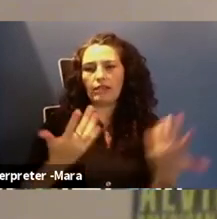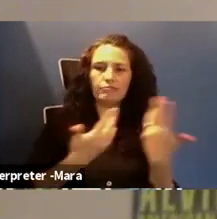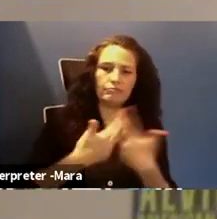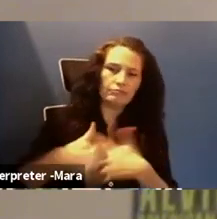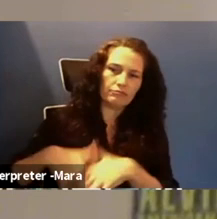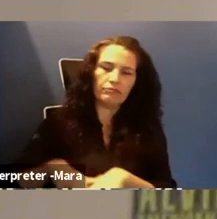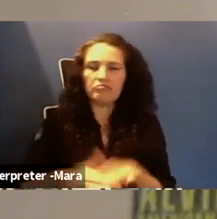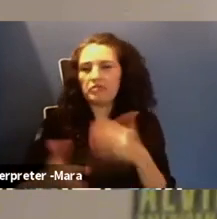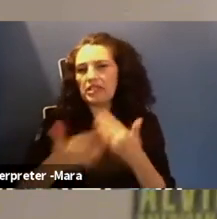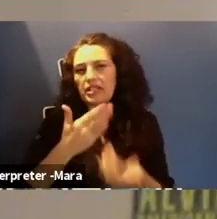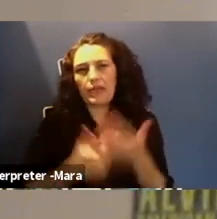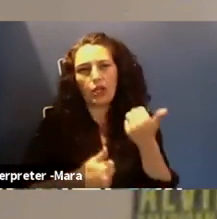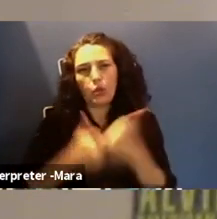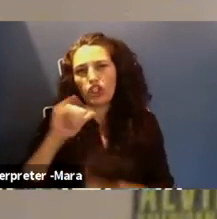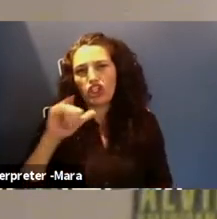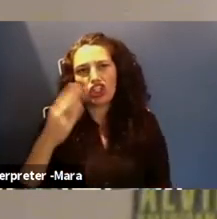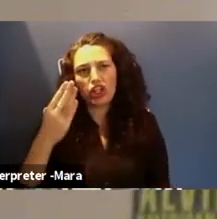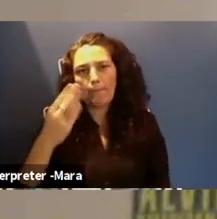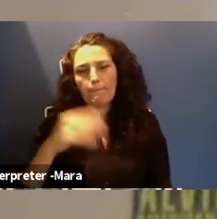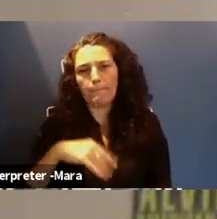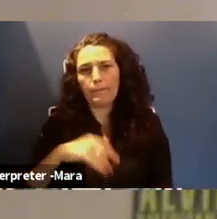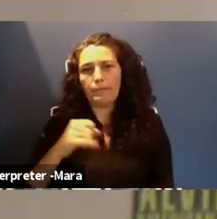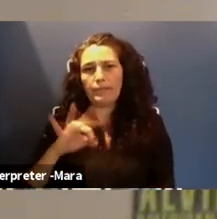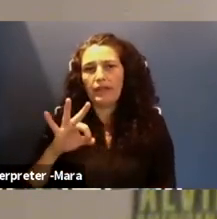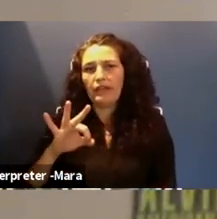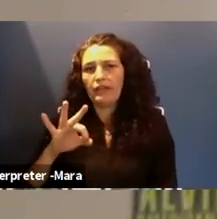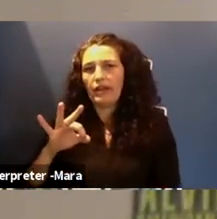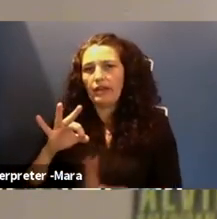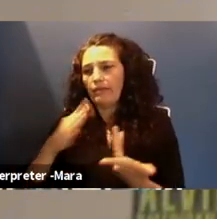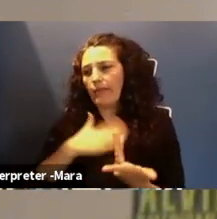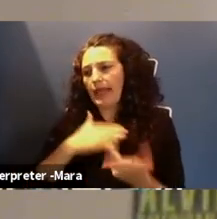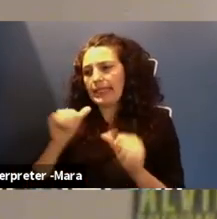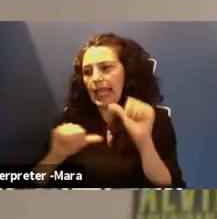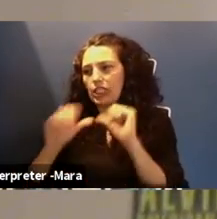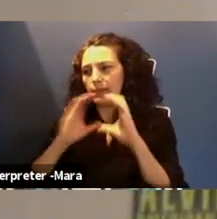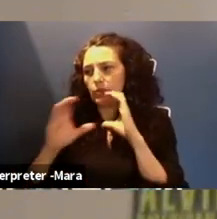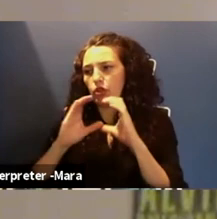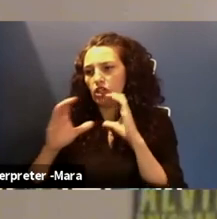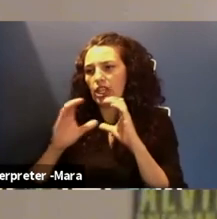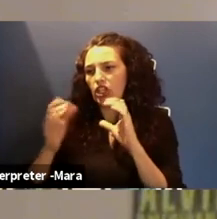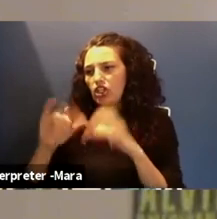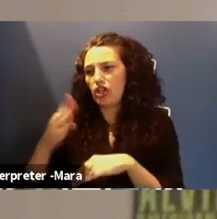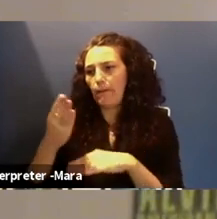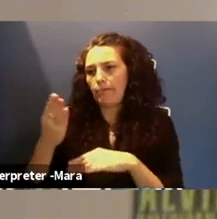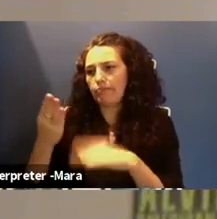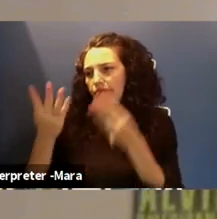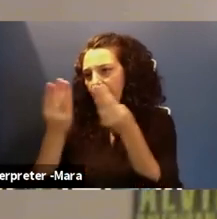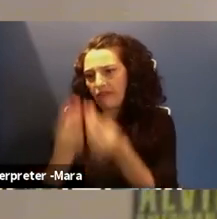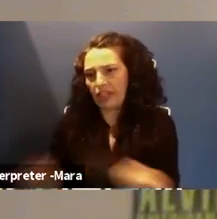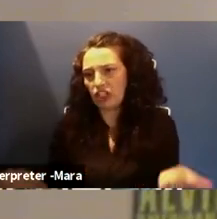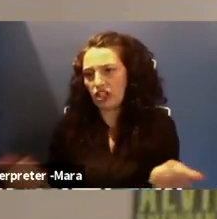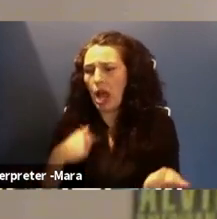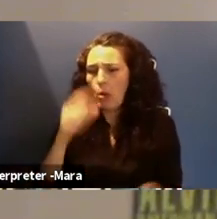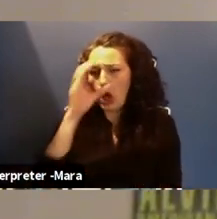now no matter what job I end up doing, if I lose my job as a science communicator, I will look for something else that helps me to achieve